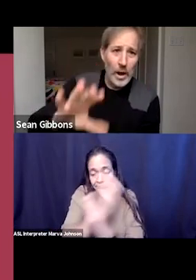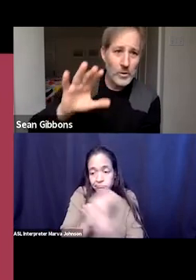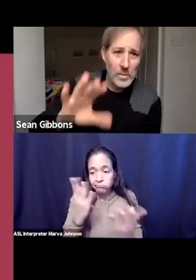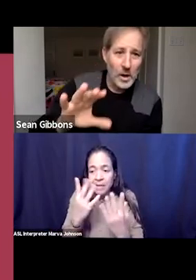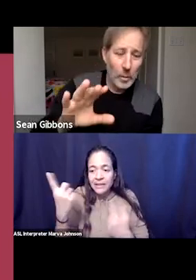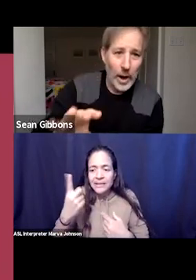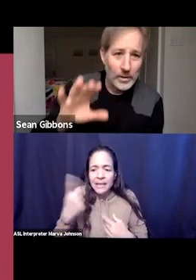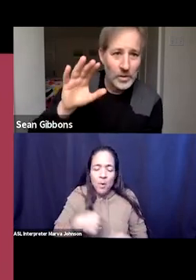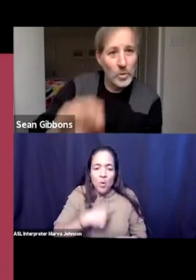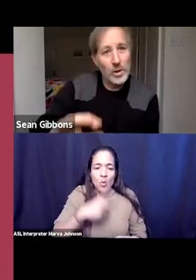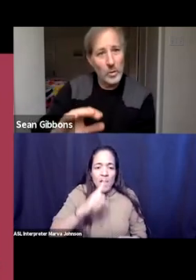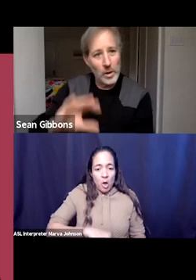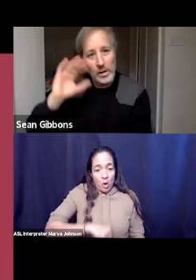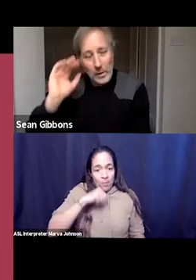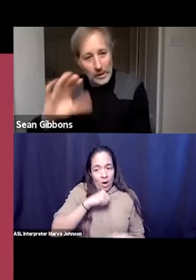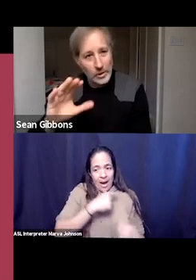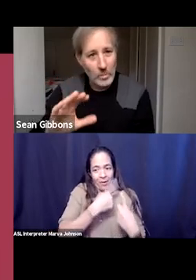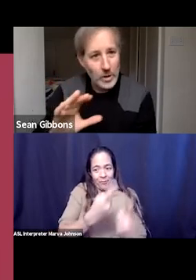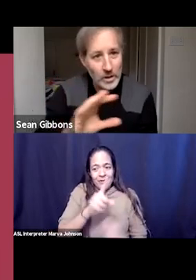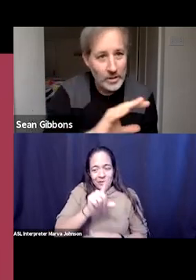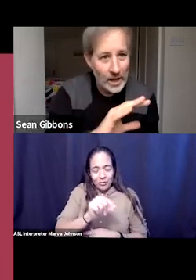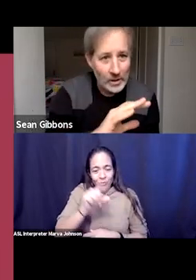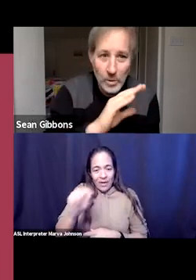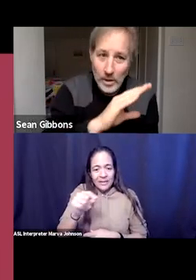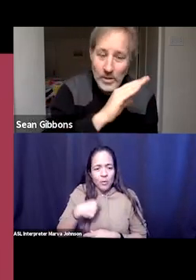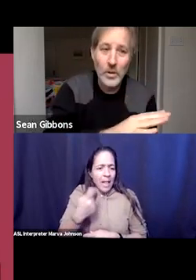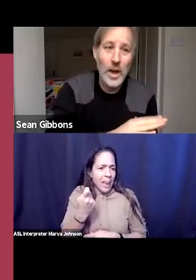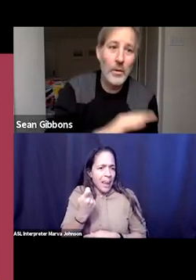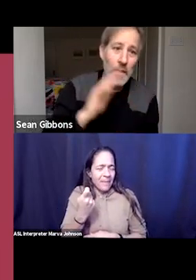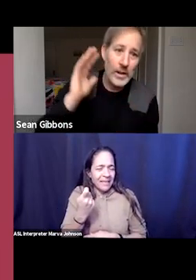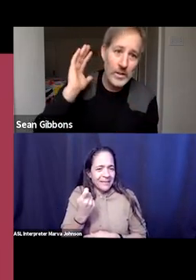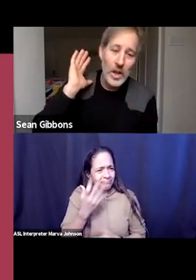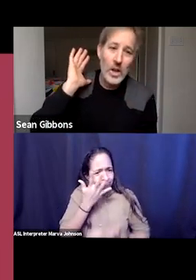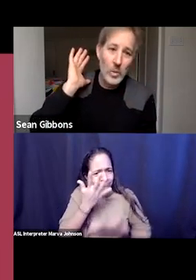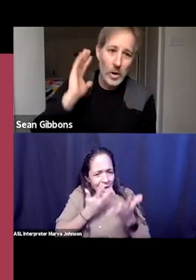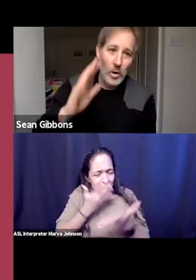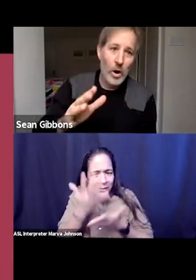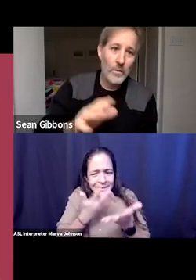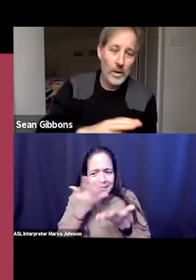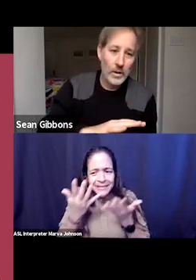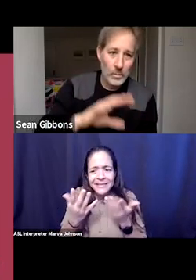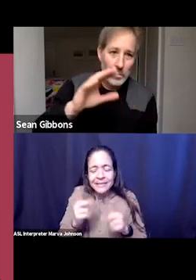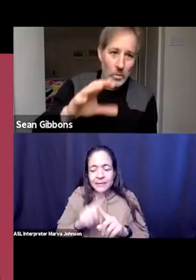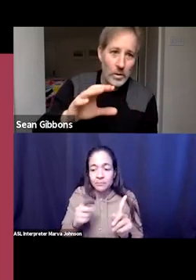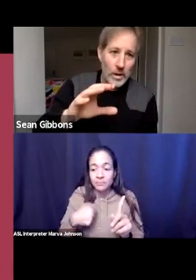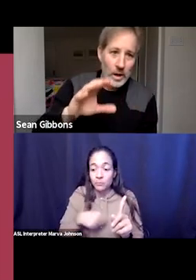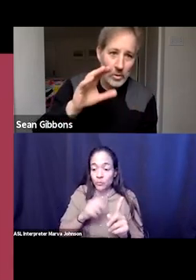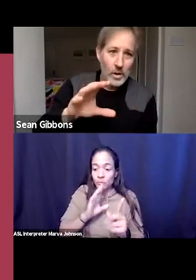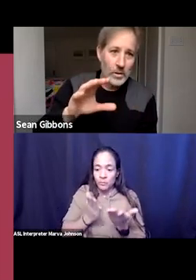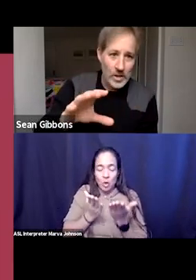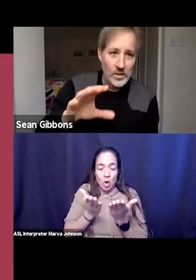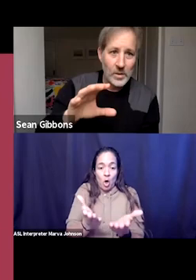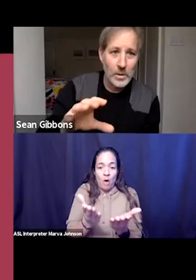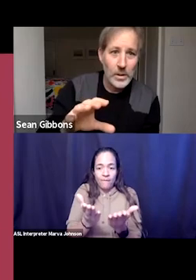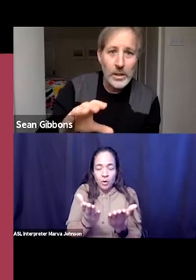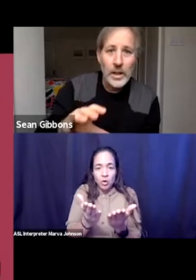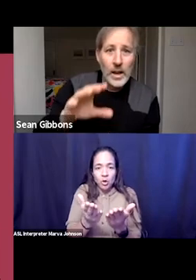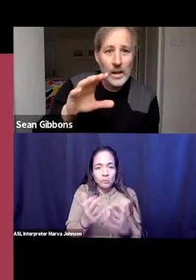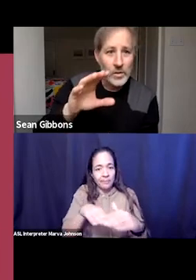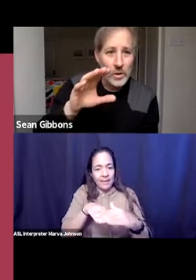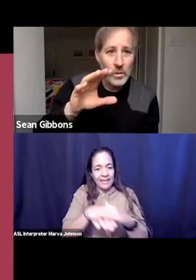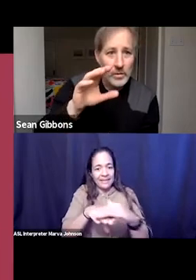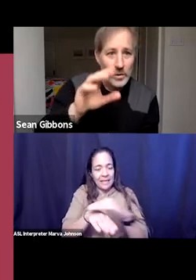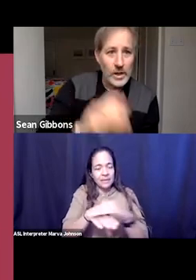that we are proud to have made our practice in 2020 and i'm a little ashamed we didn't get to it until now and that is we are offering a little bit more uh greater accessibility